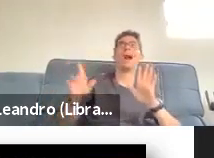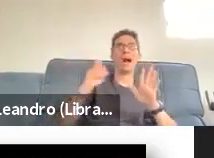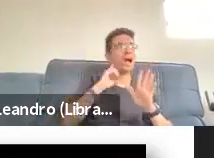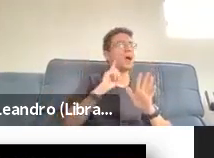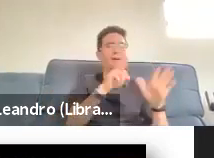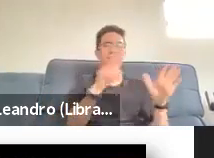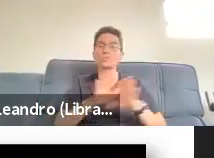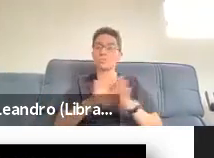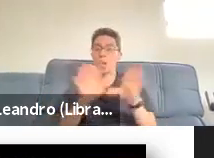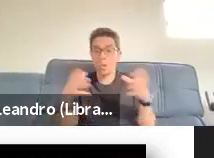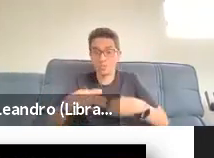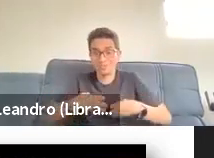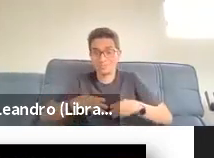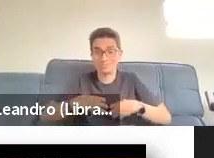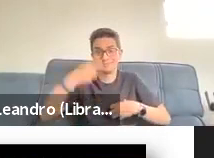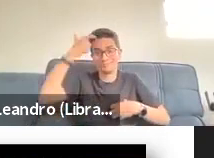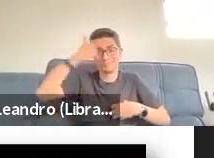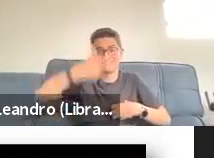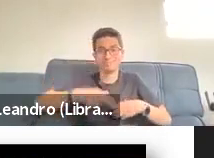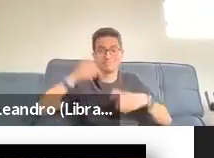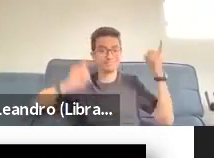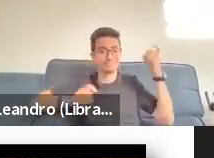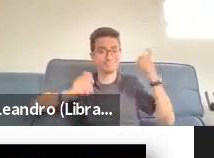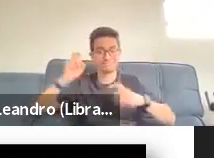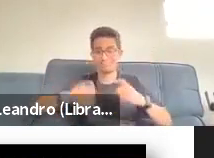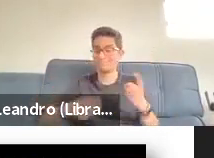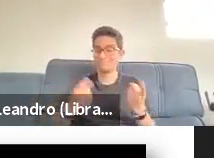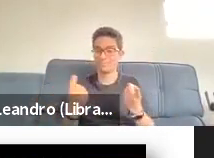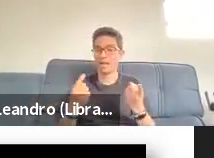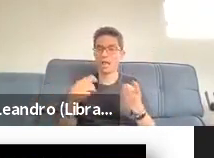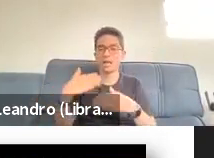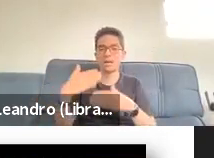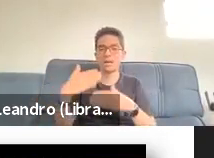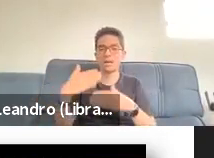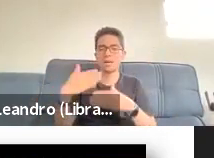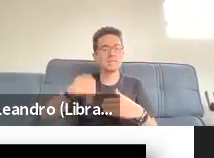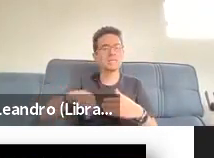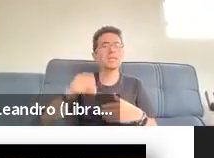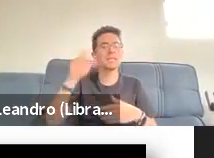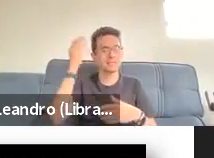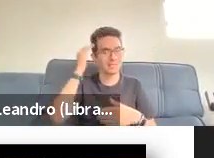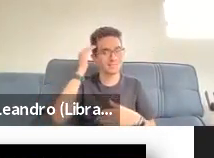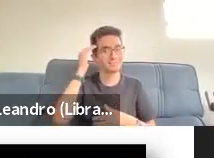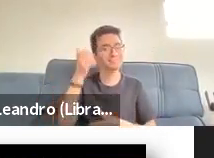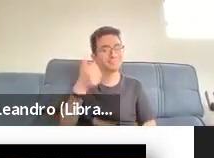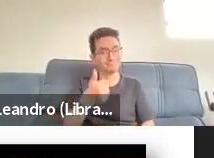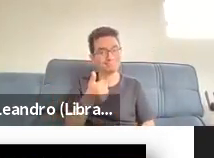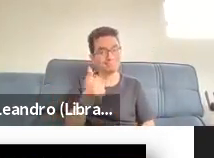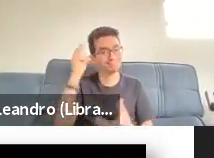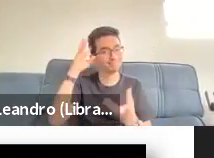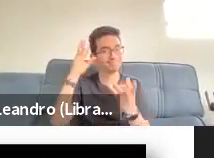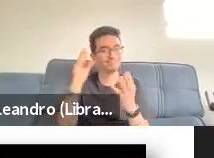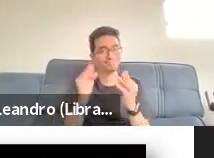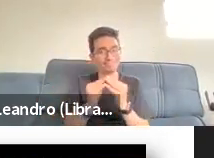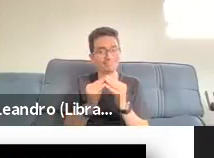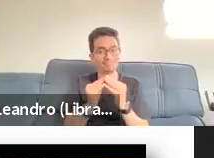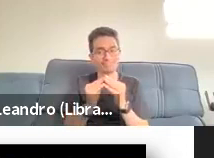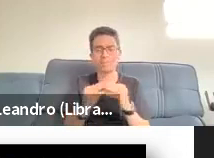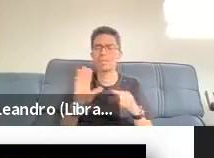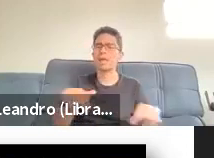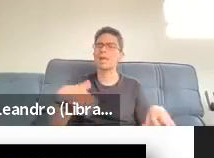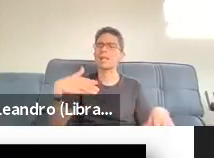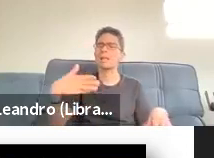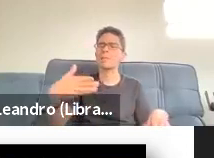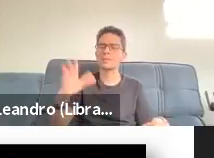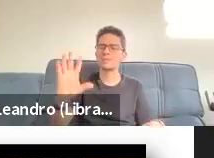so then they went on to co shopping at this point, she just became enthusiastic. She was all that's really